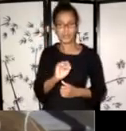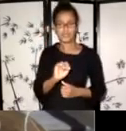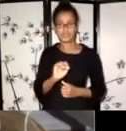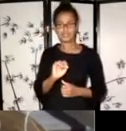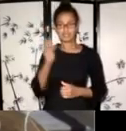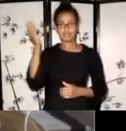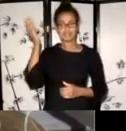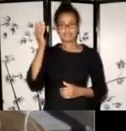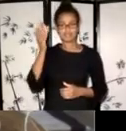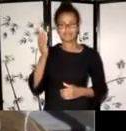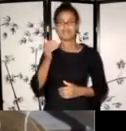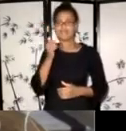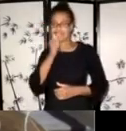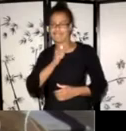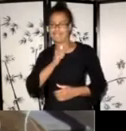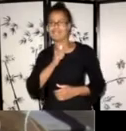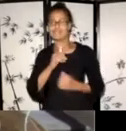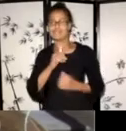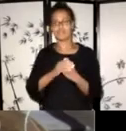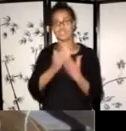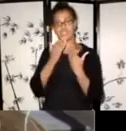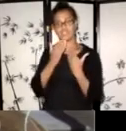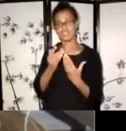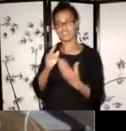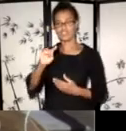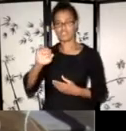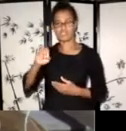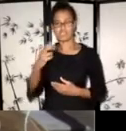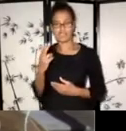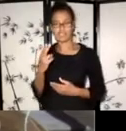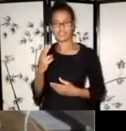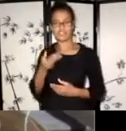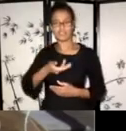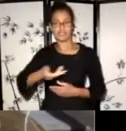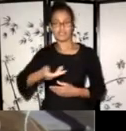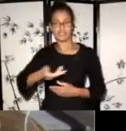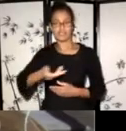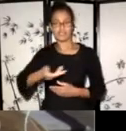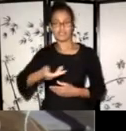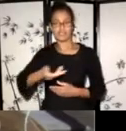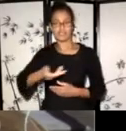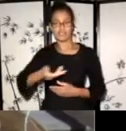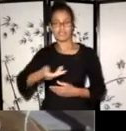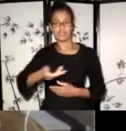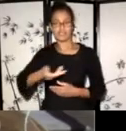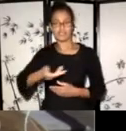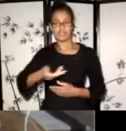uh, Tash for inviting, uh, me to, uh, uh, host this and